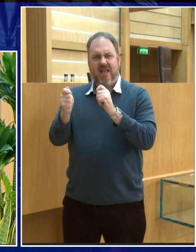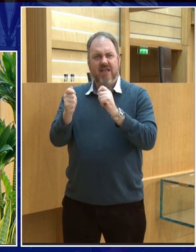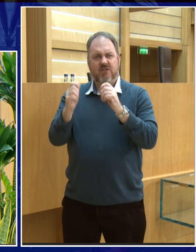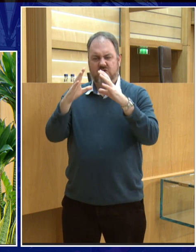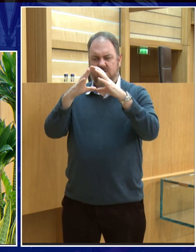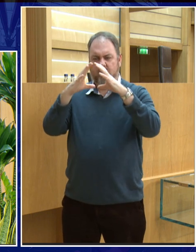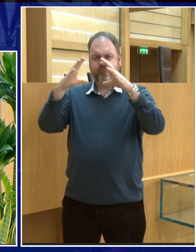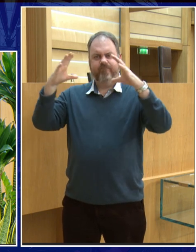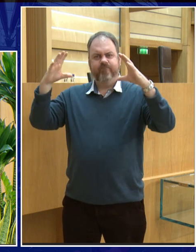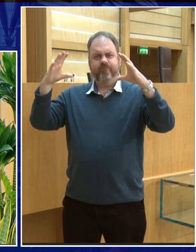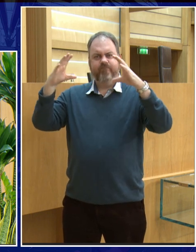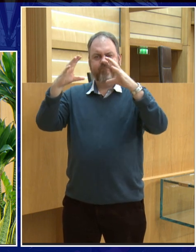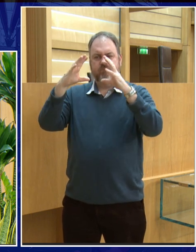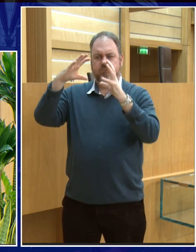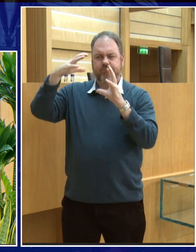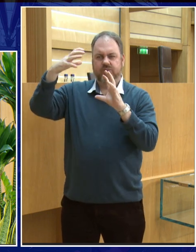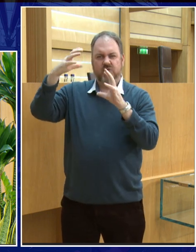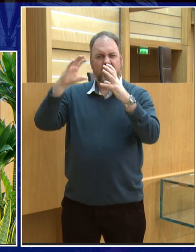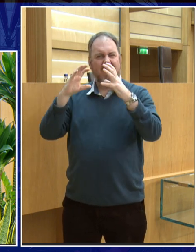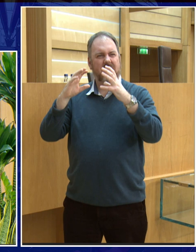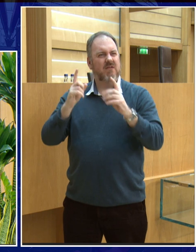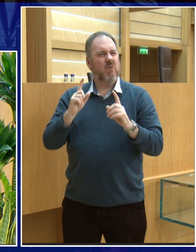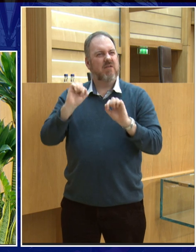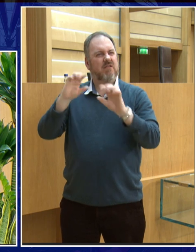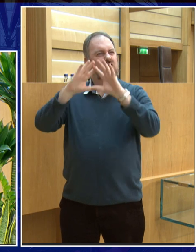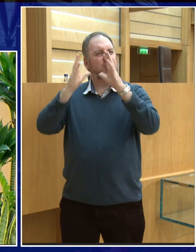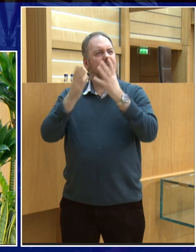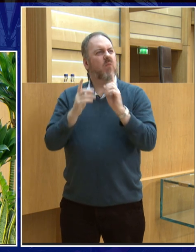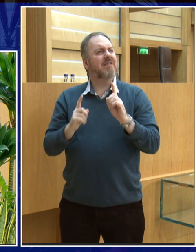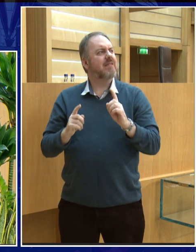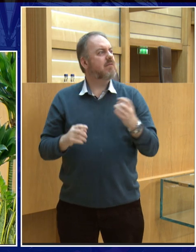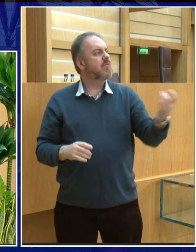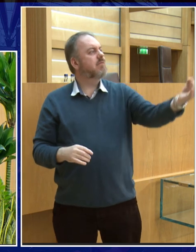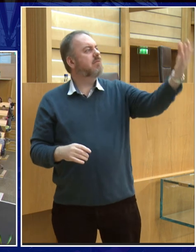of the kids. Yeah, have you seen the Moon changing shape? So what sort of shape does it have? Can you tell me?